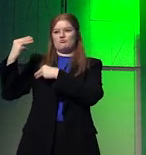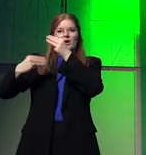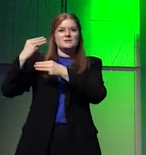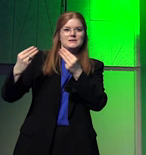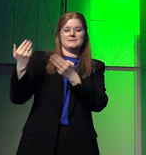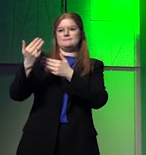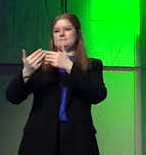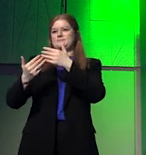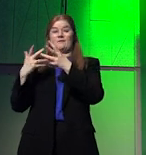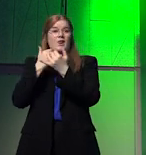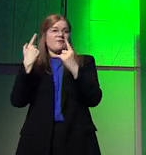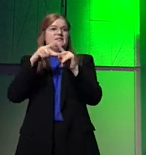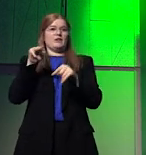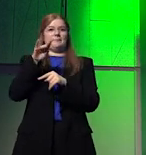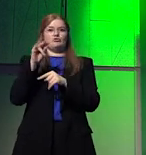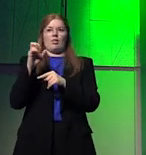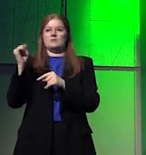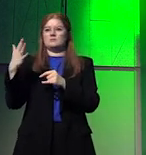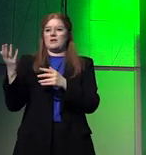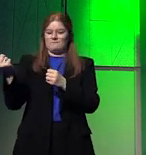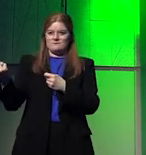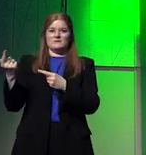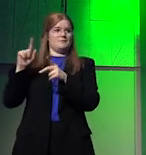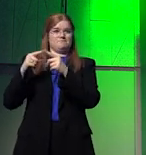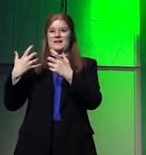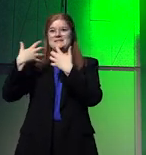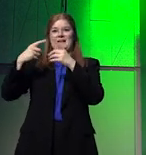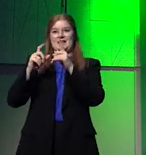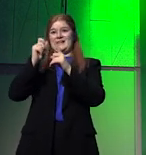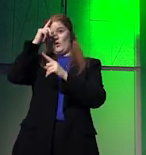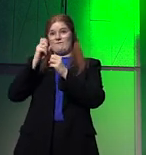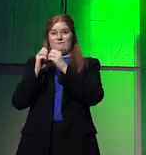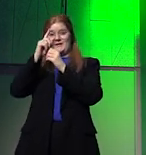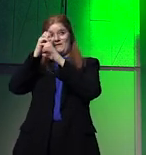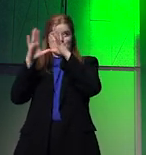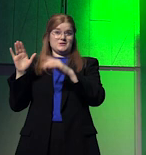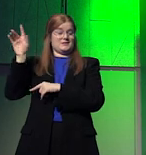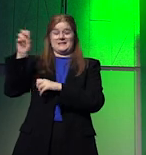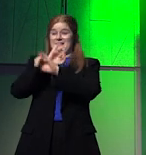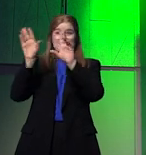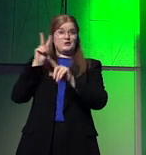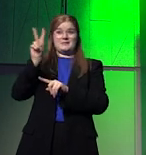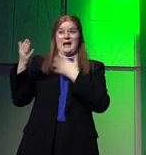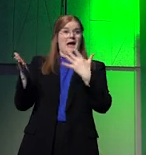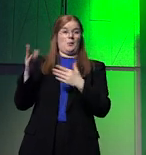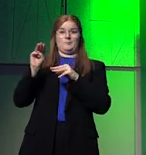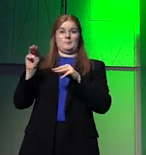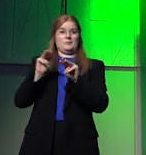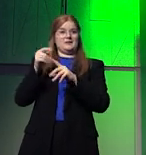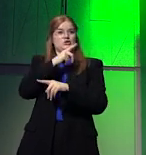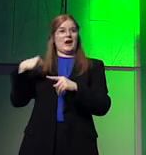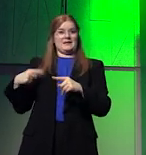of a number of minerals within supply chains, on tech innovations. We can only look at the way in which China is